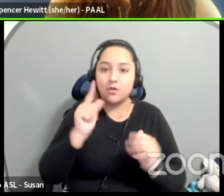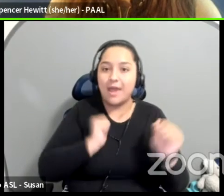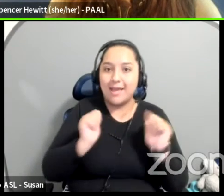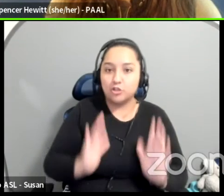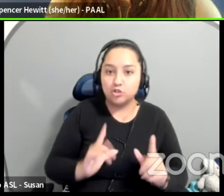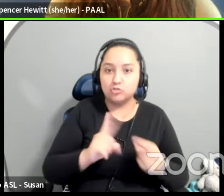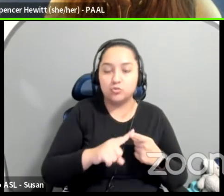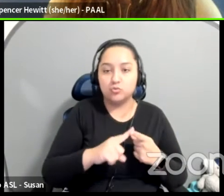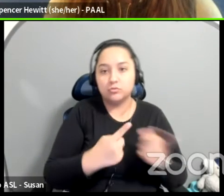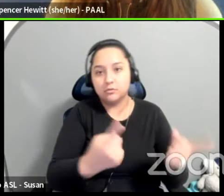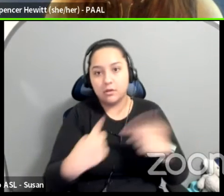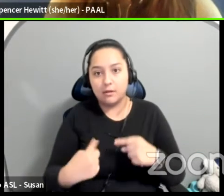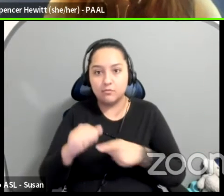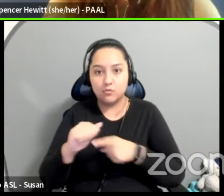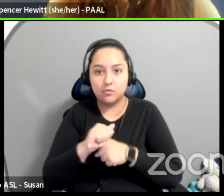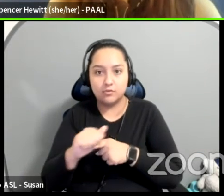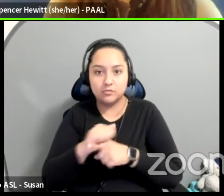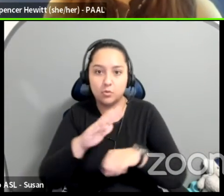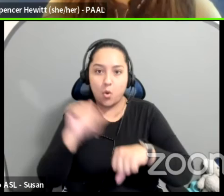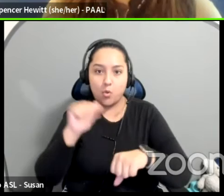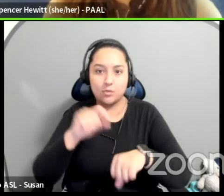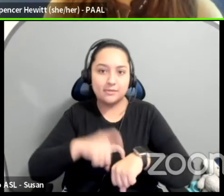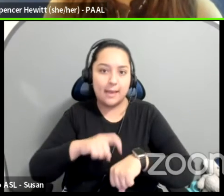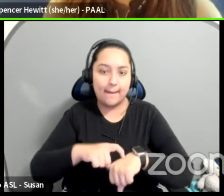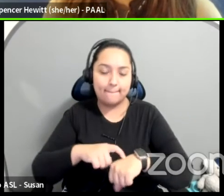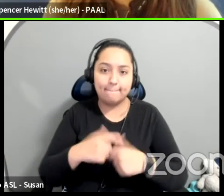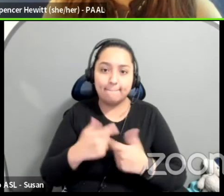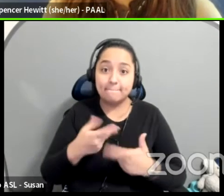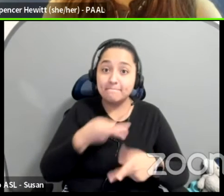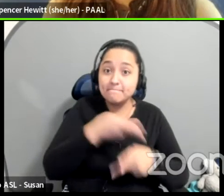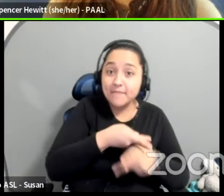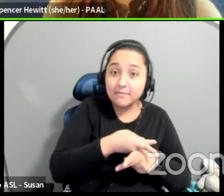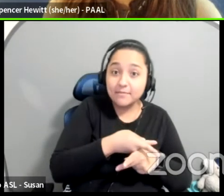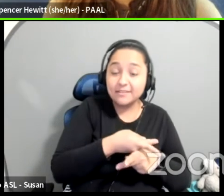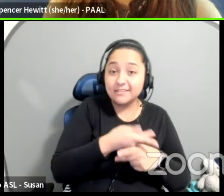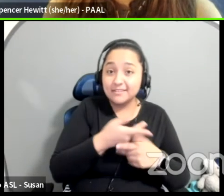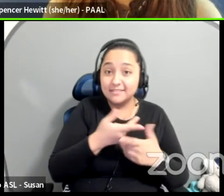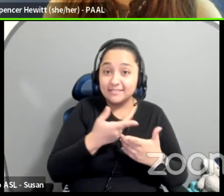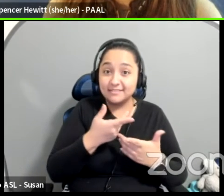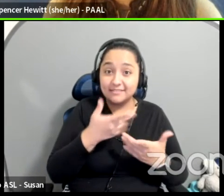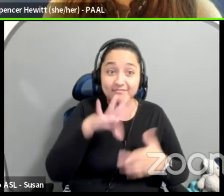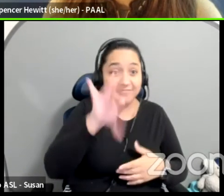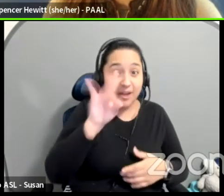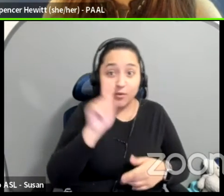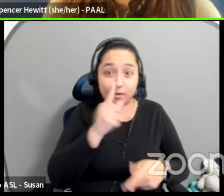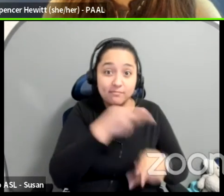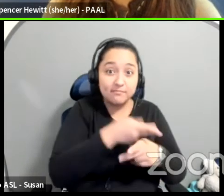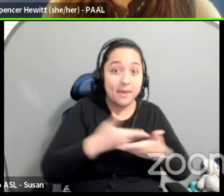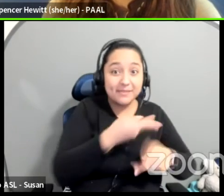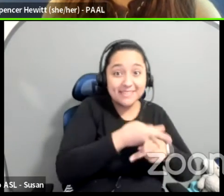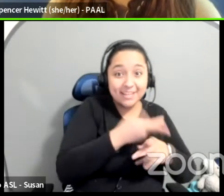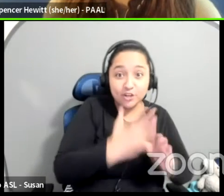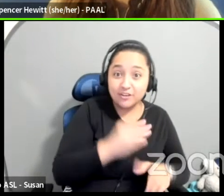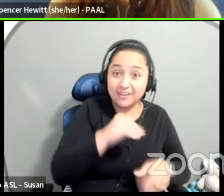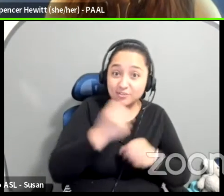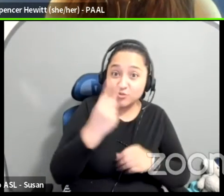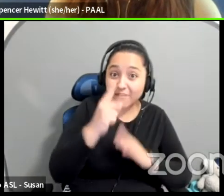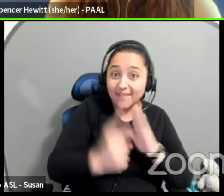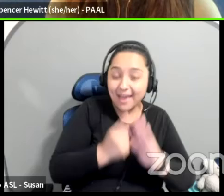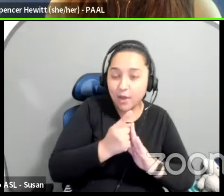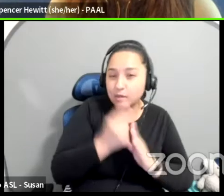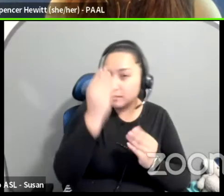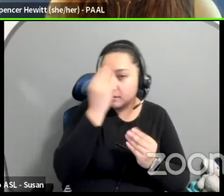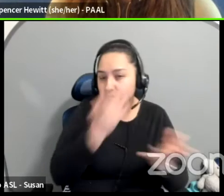to join rehearsal call times. What babysitting are you able to get in 12 hours? Just going to let that float in the space. Um,